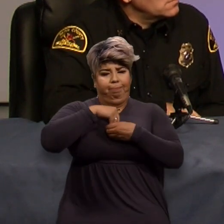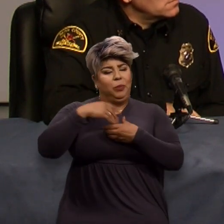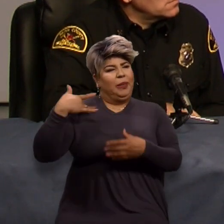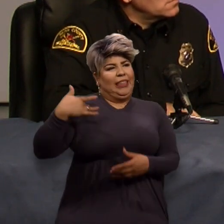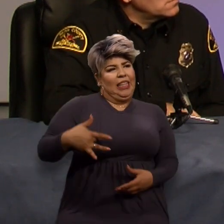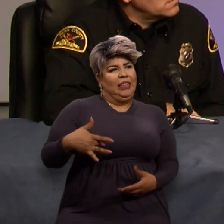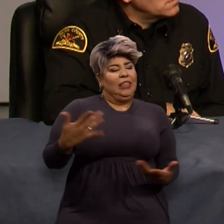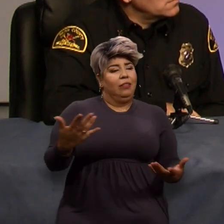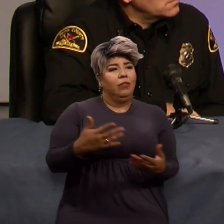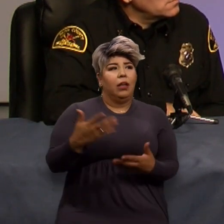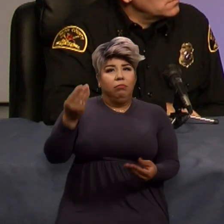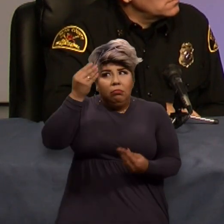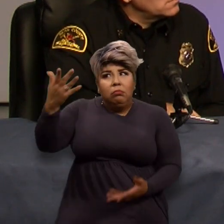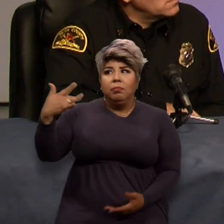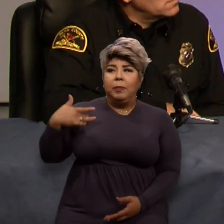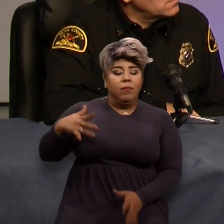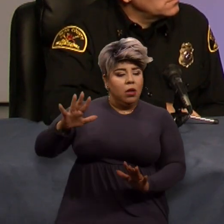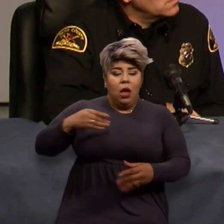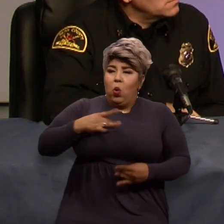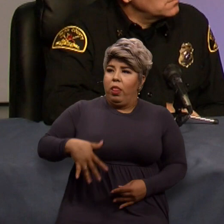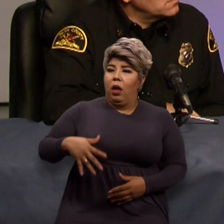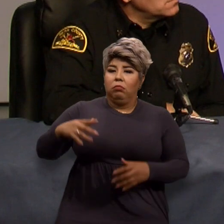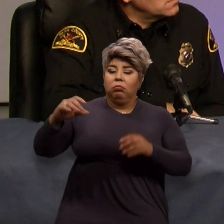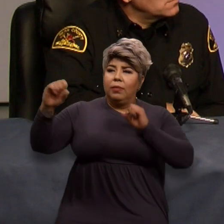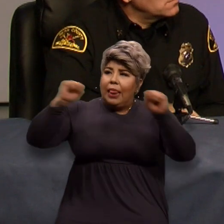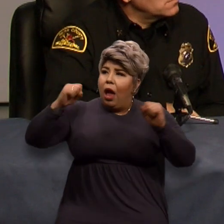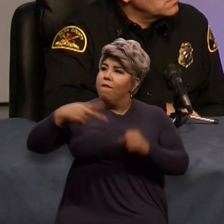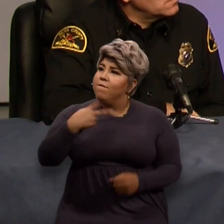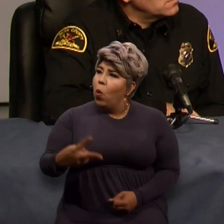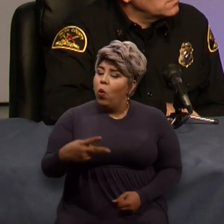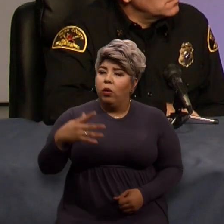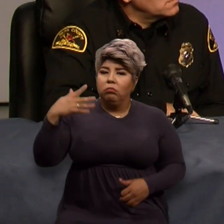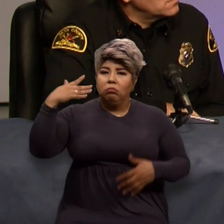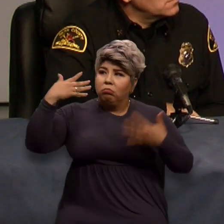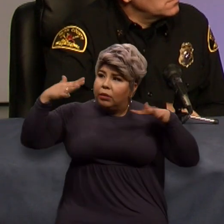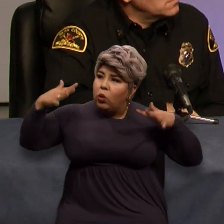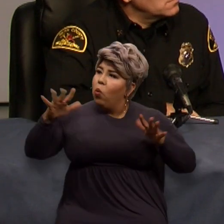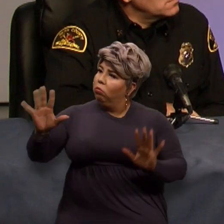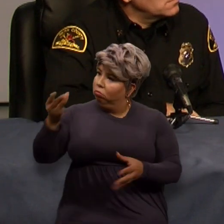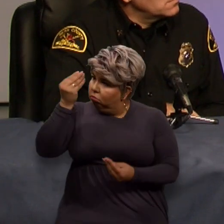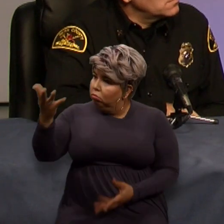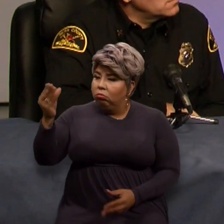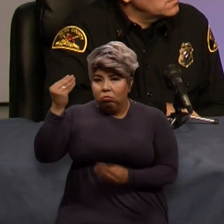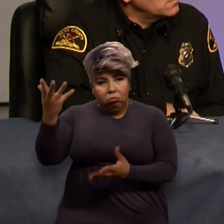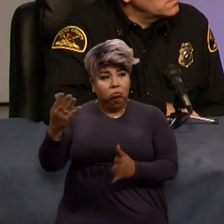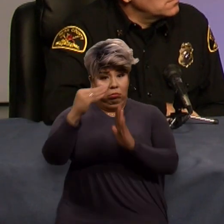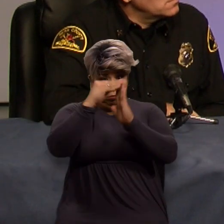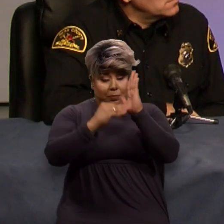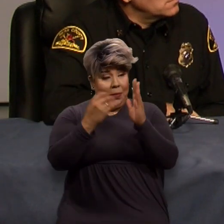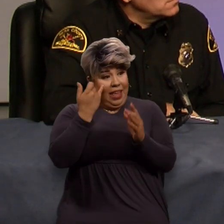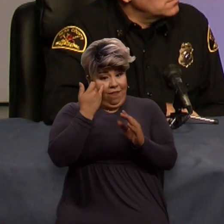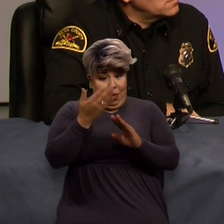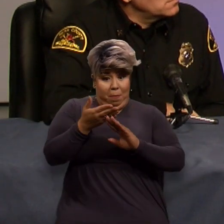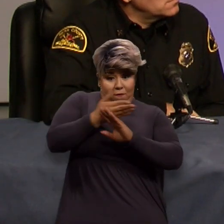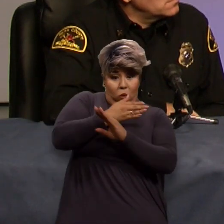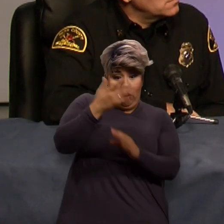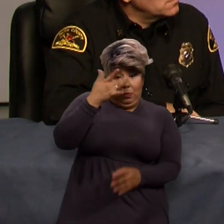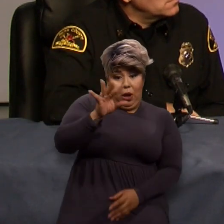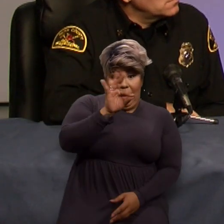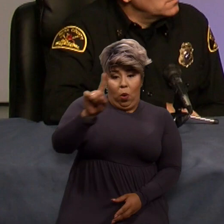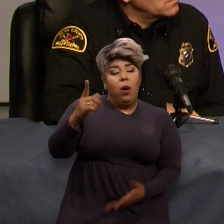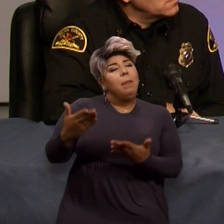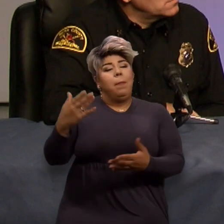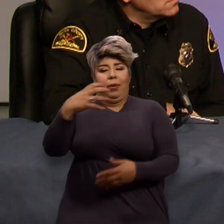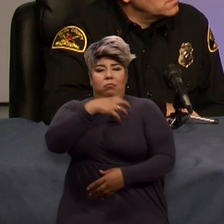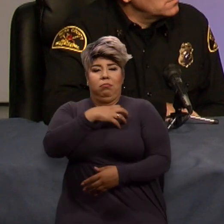You want the deputies know that you don't like loud noises or loud voices or they scare you. If you tell the deputies ahead of time, then the deputies